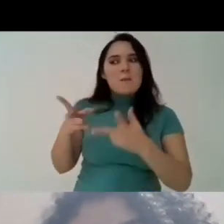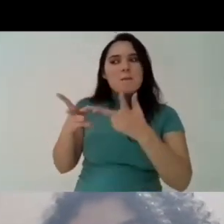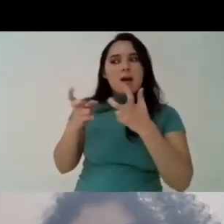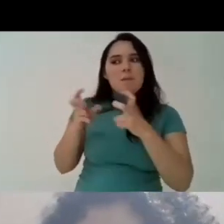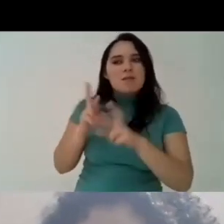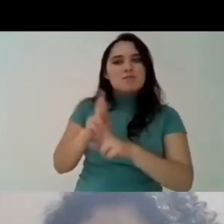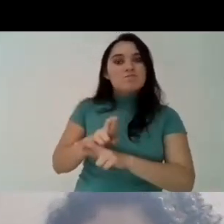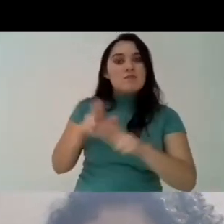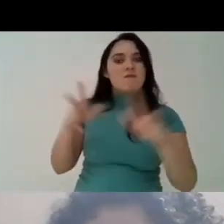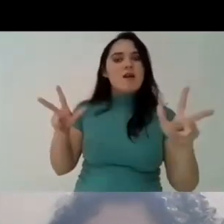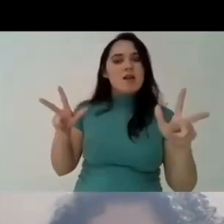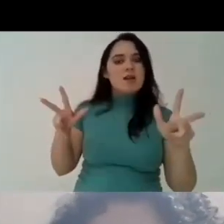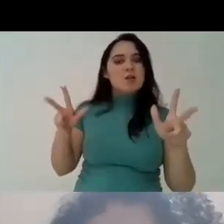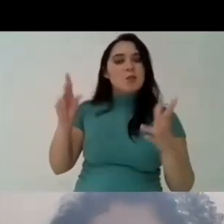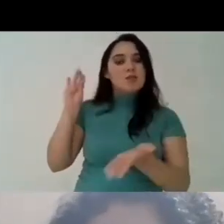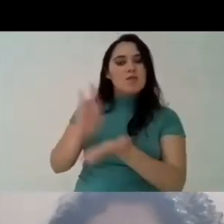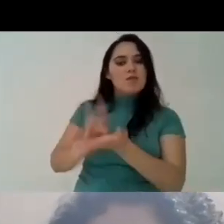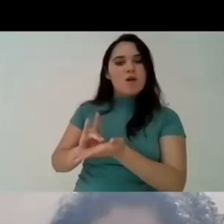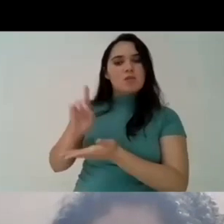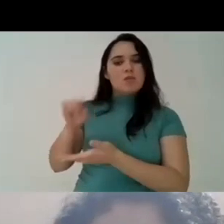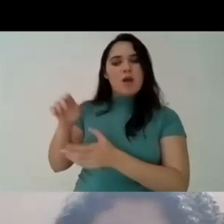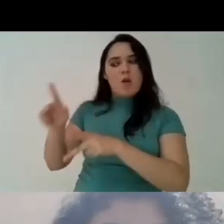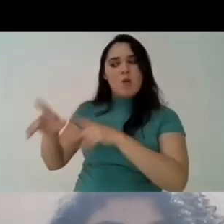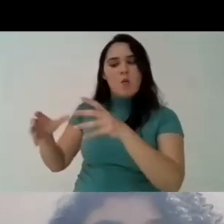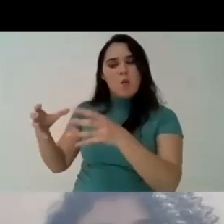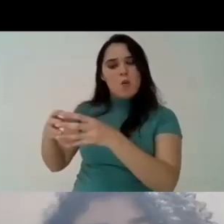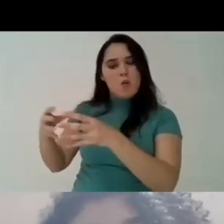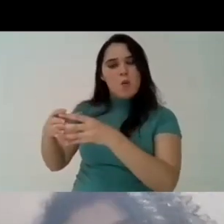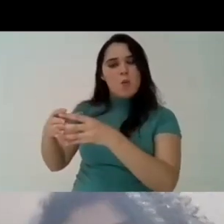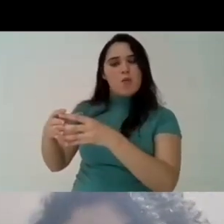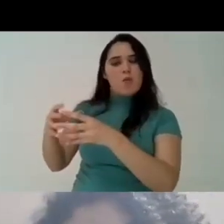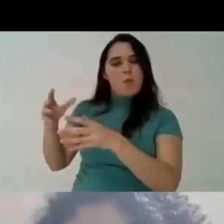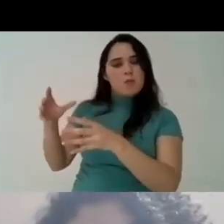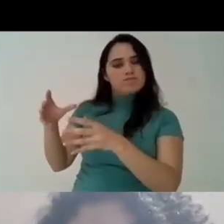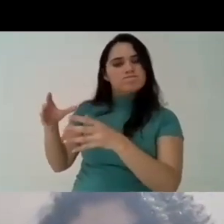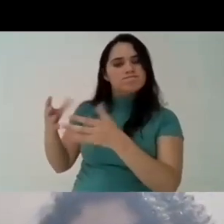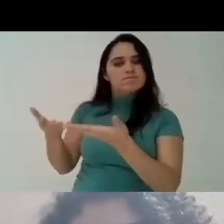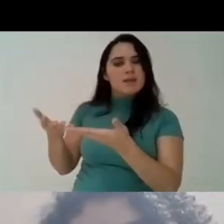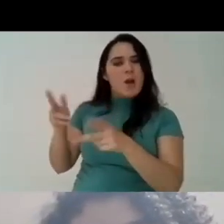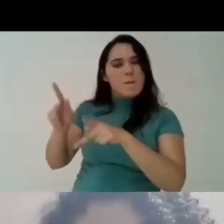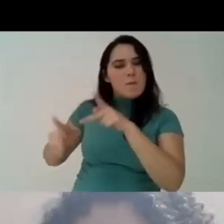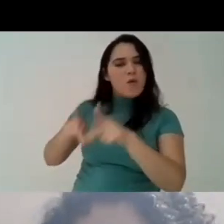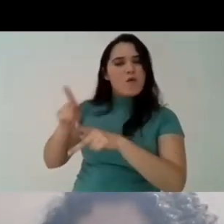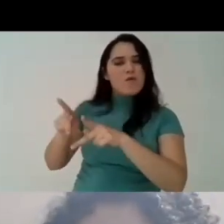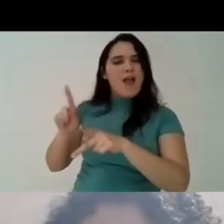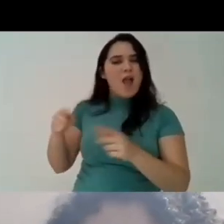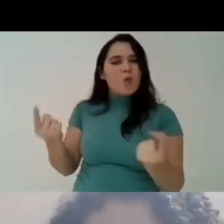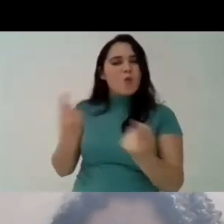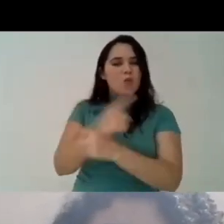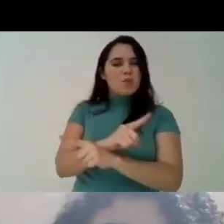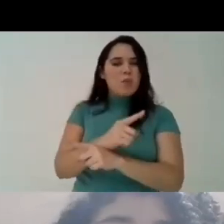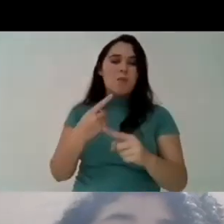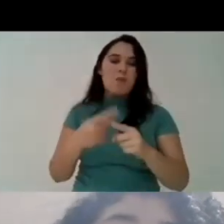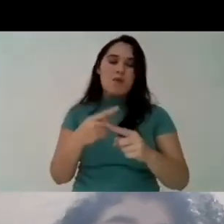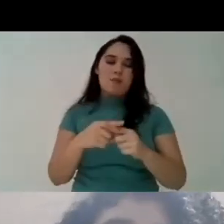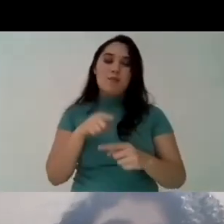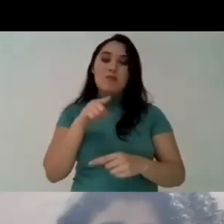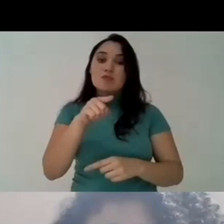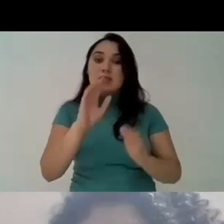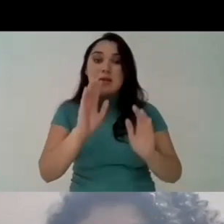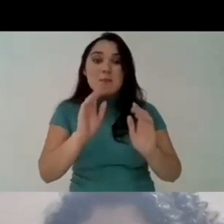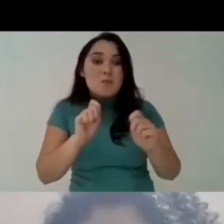erroneous vision of what uh what brazilian indigenous